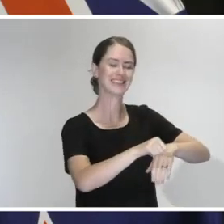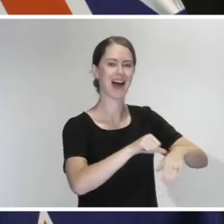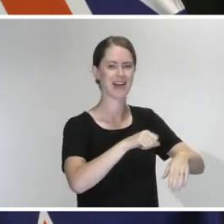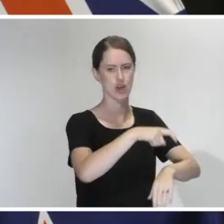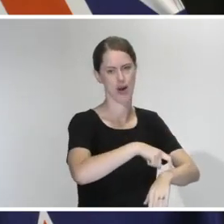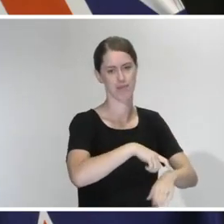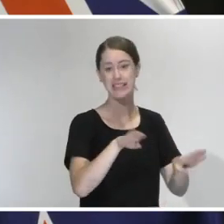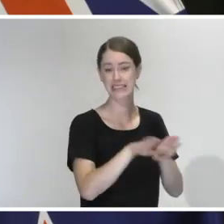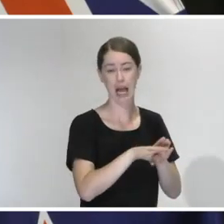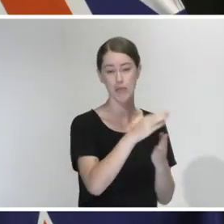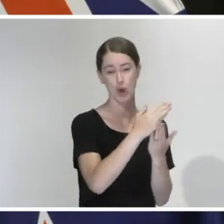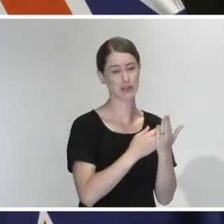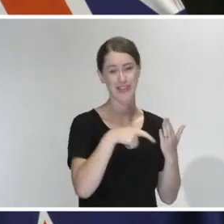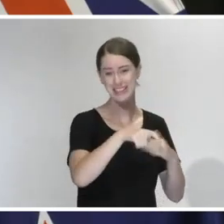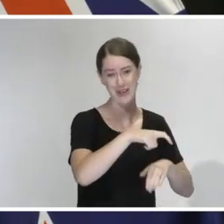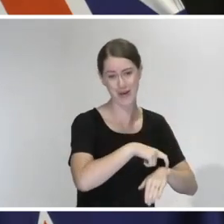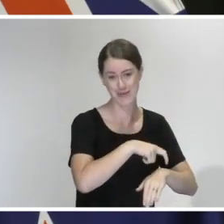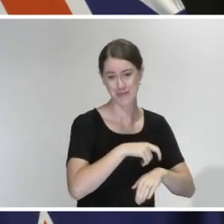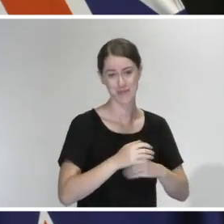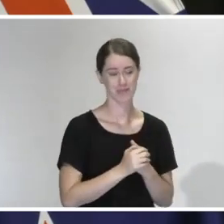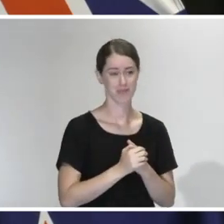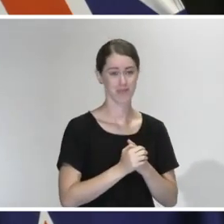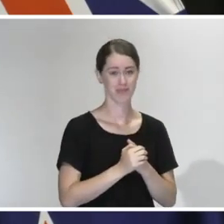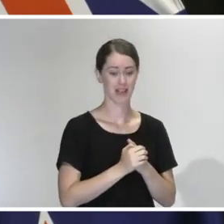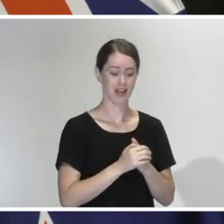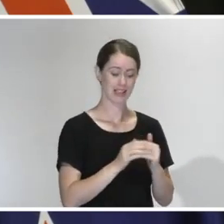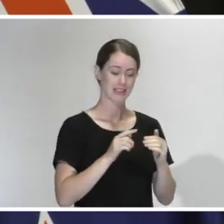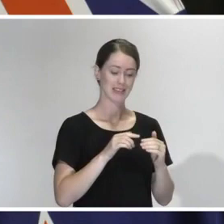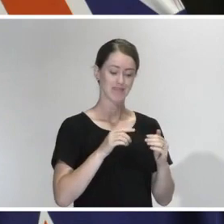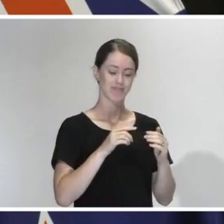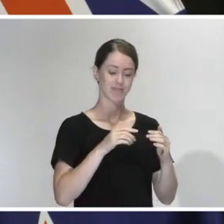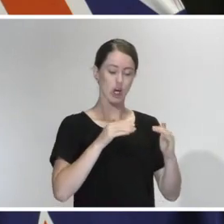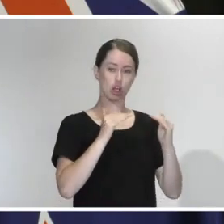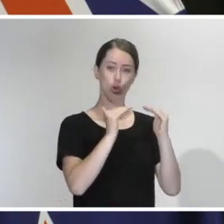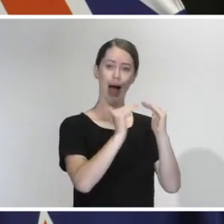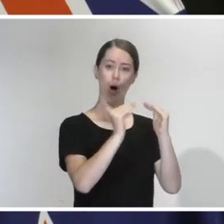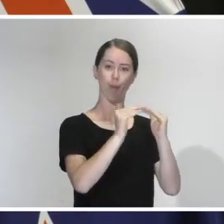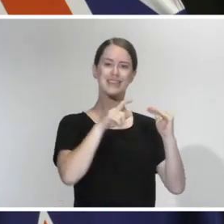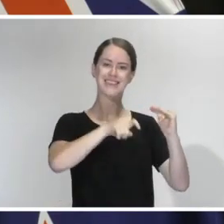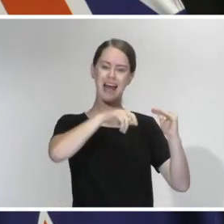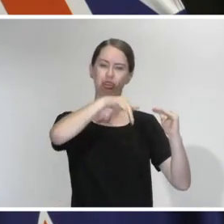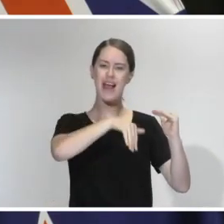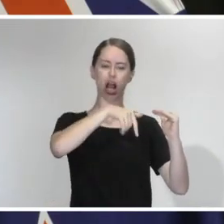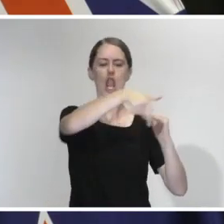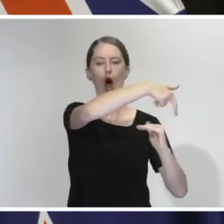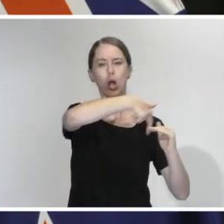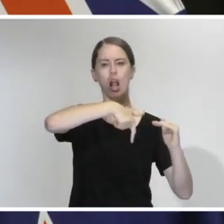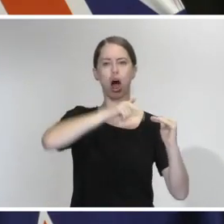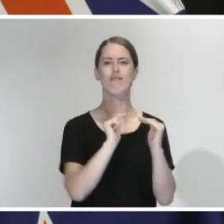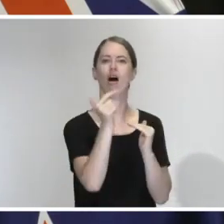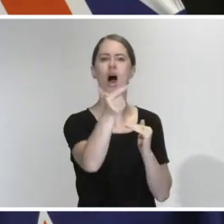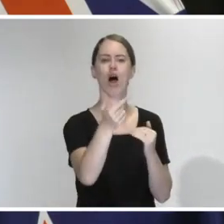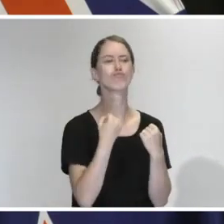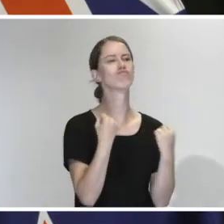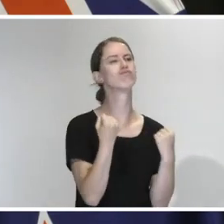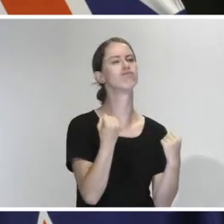rules apply. The whole notion of stay local applies. And so I know people will be very tempted over this period